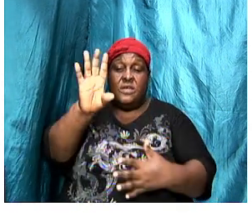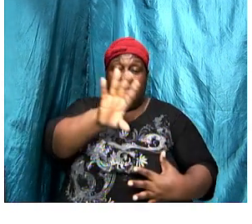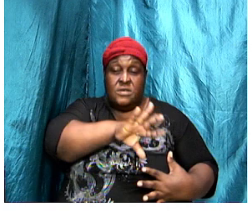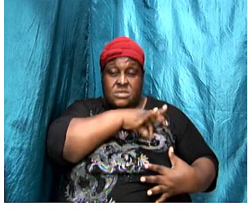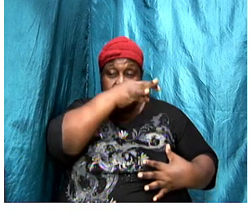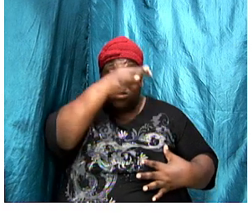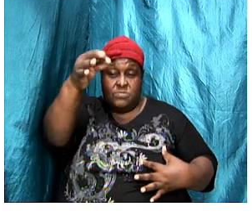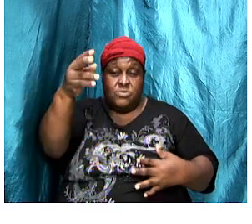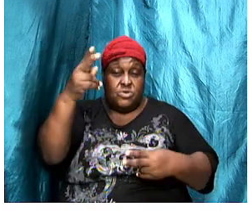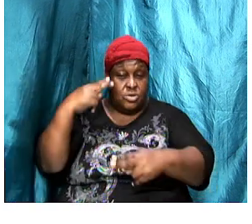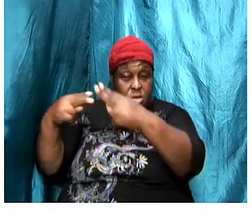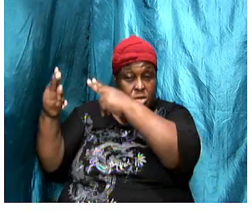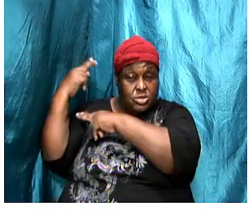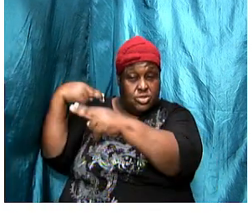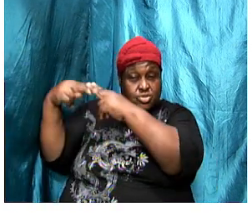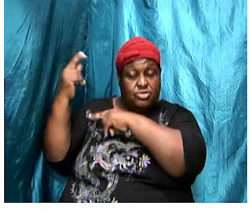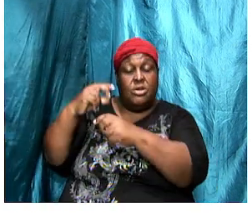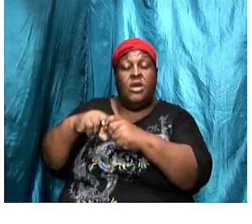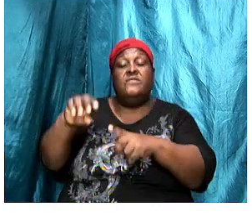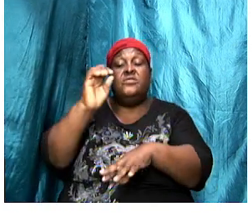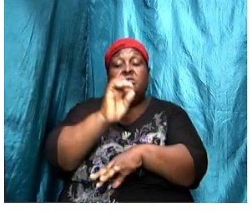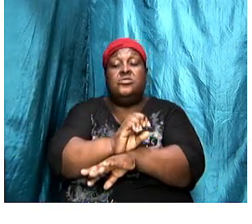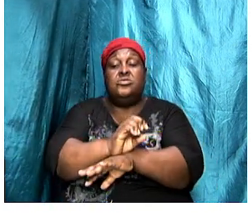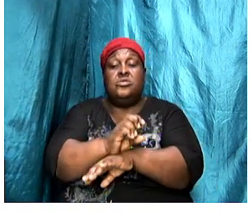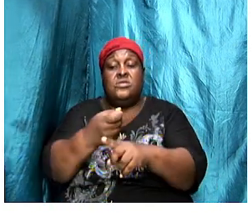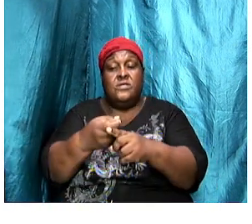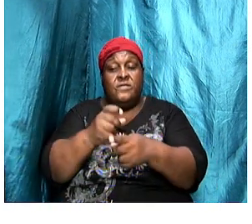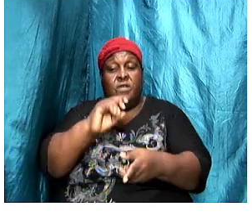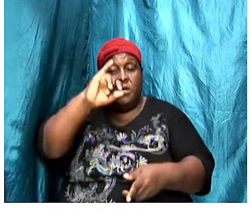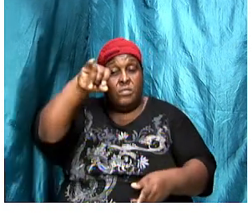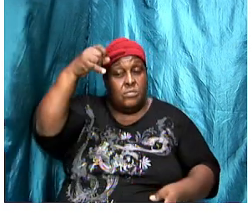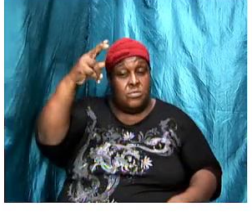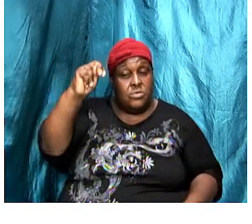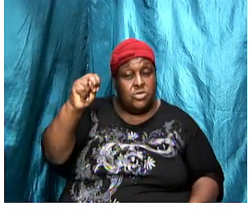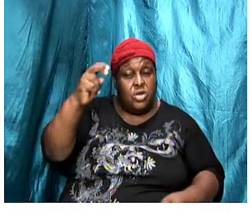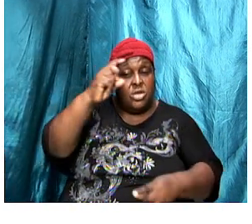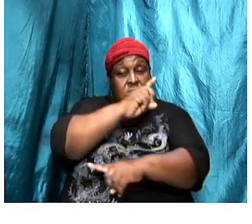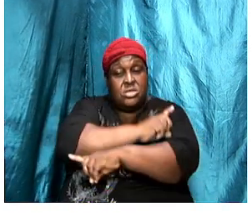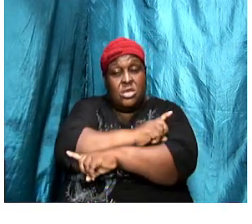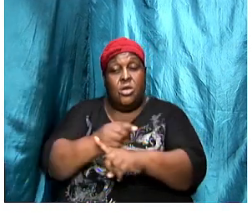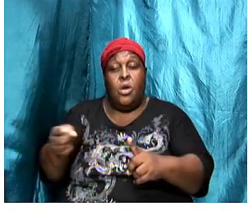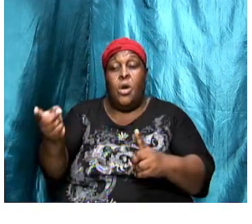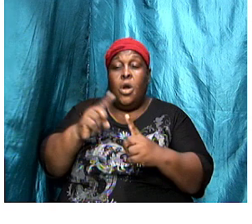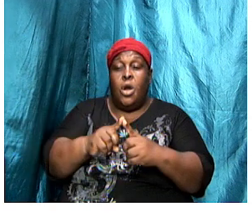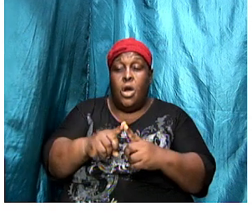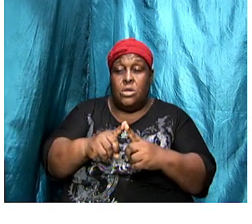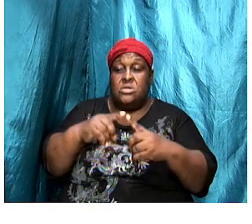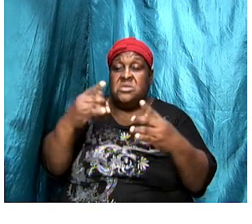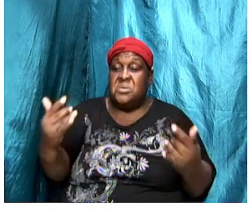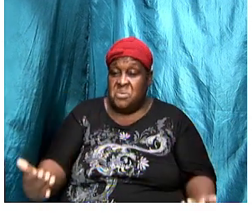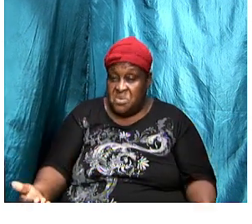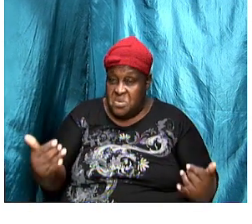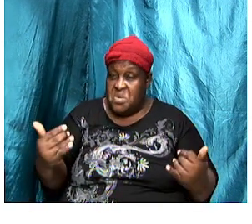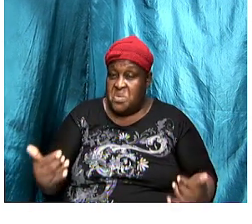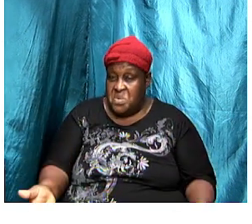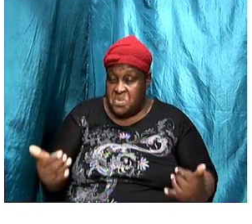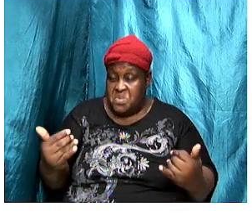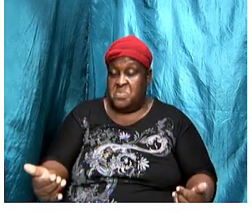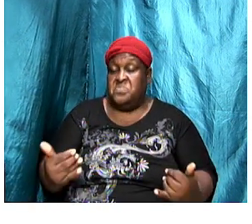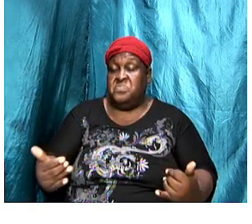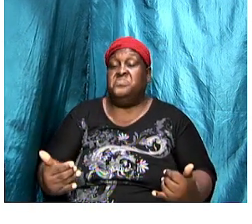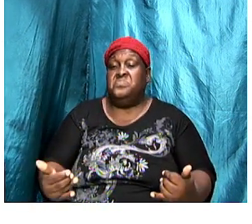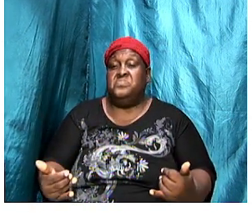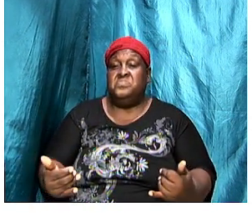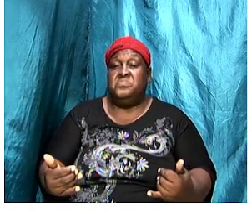history of the church from John's day right down to this very day.